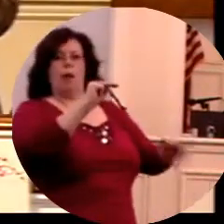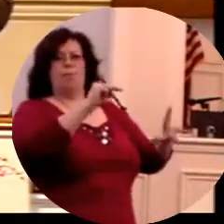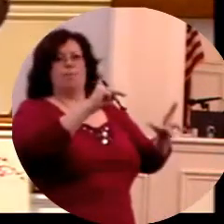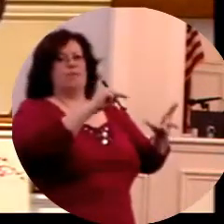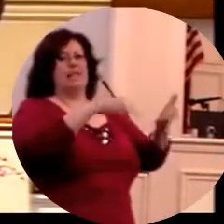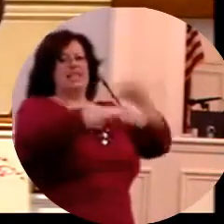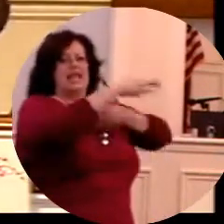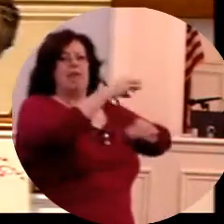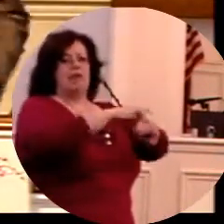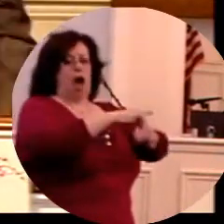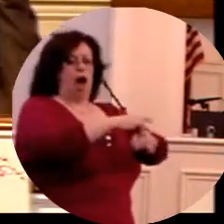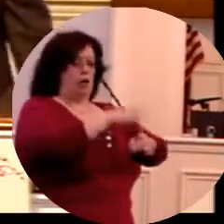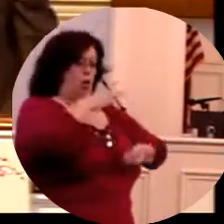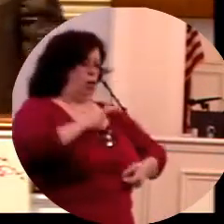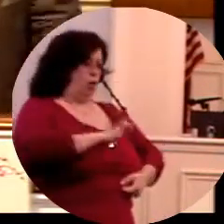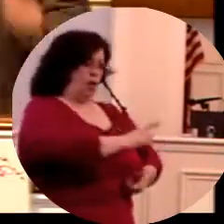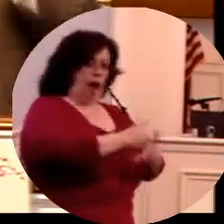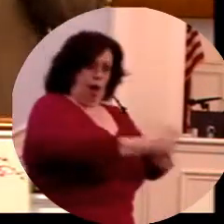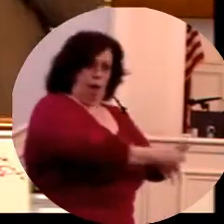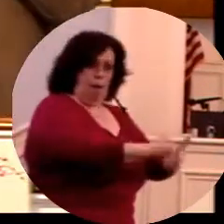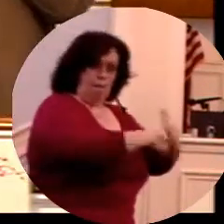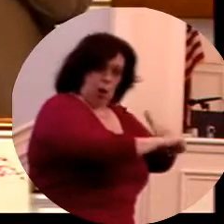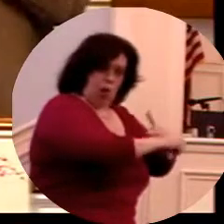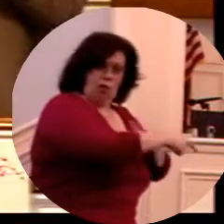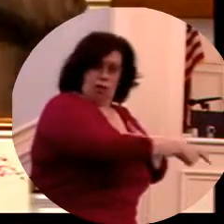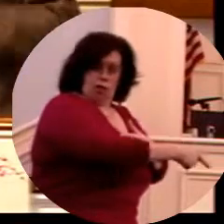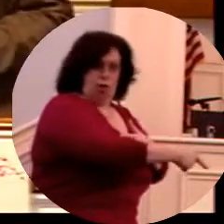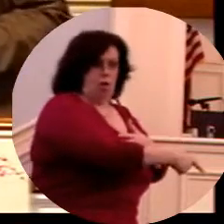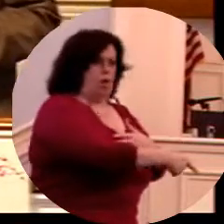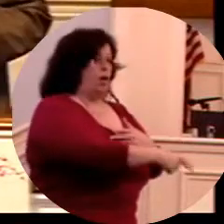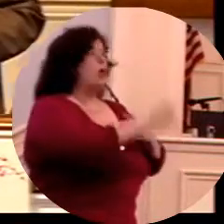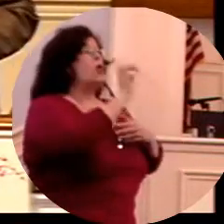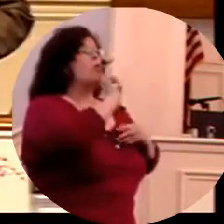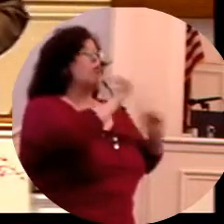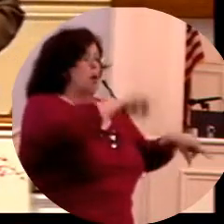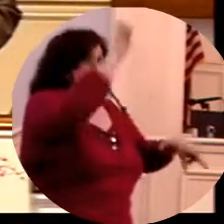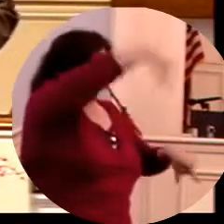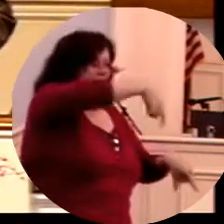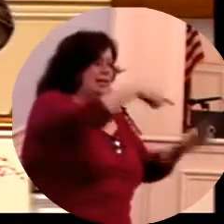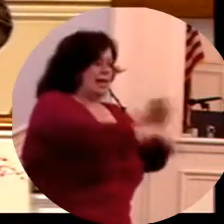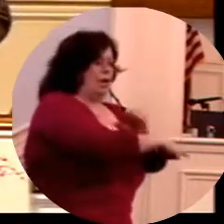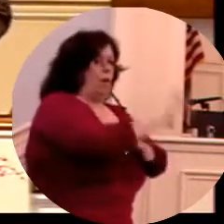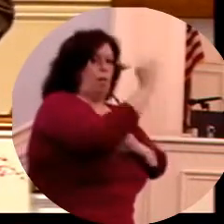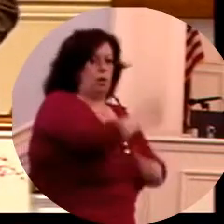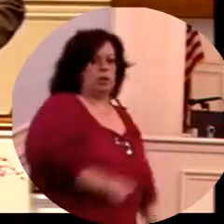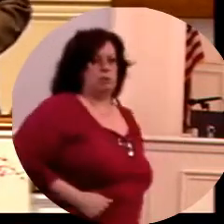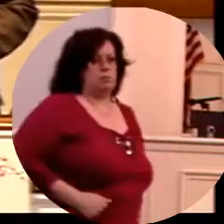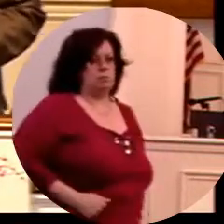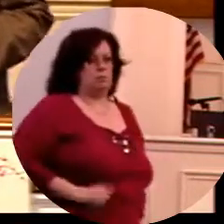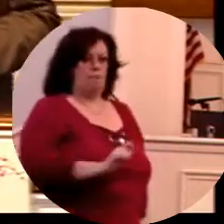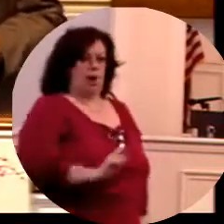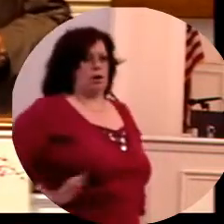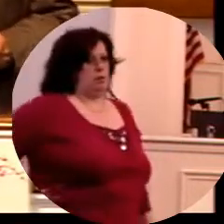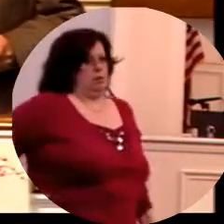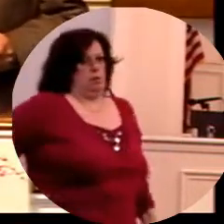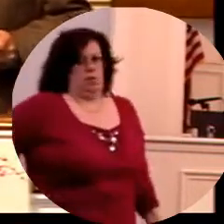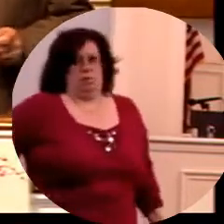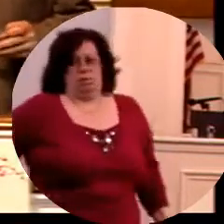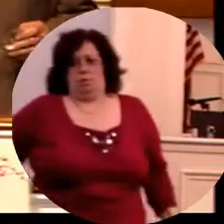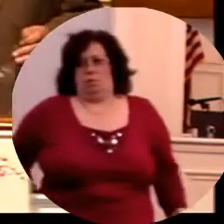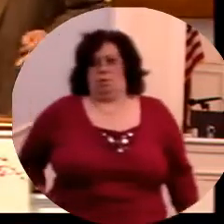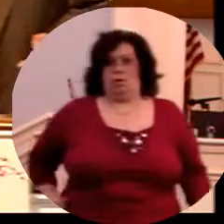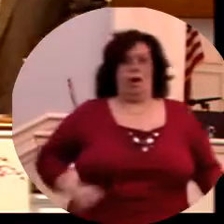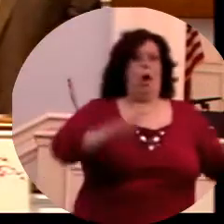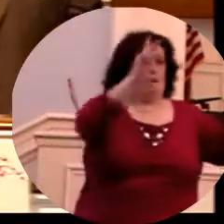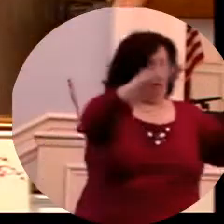get so cold hearted and hard hearted towards the innocent lives of little babies. I mean, it's just hard